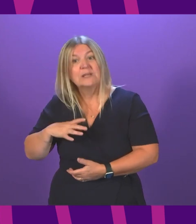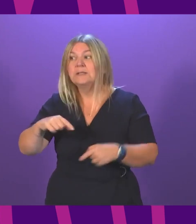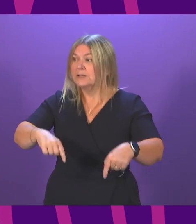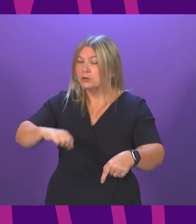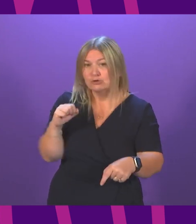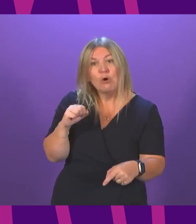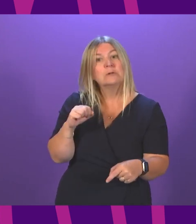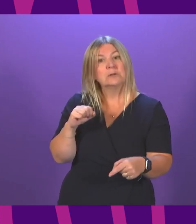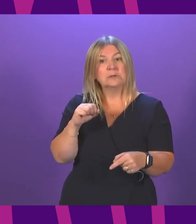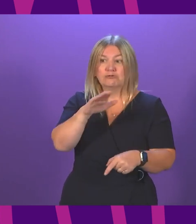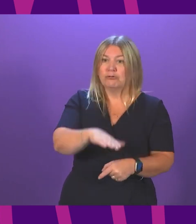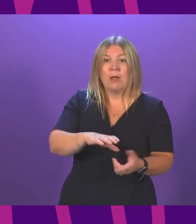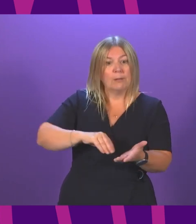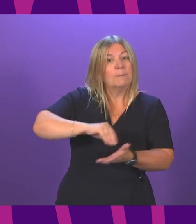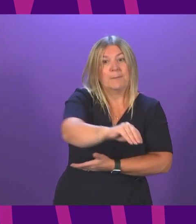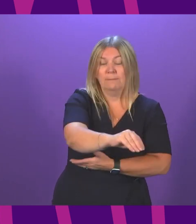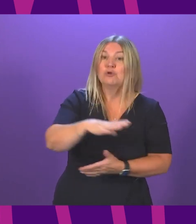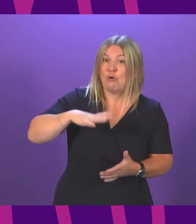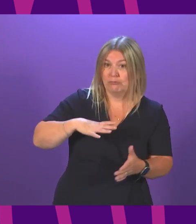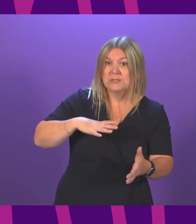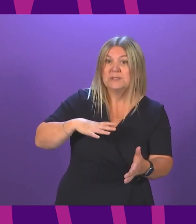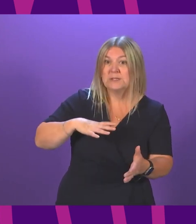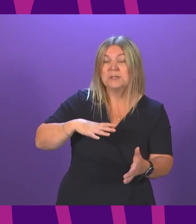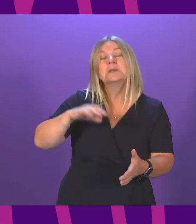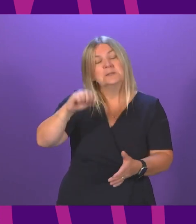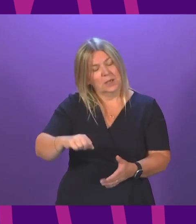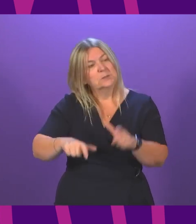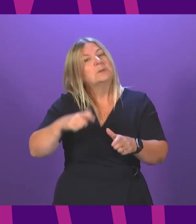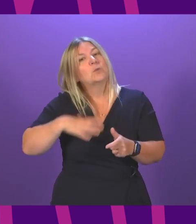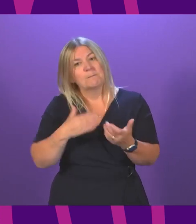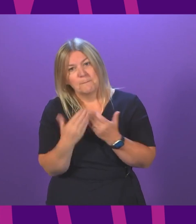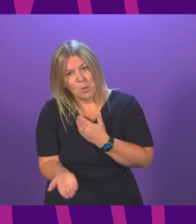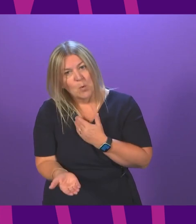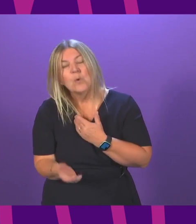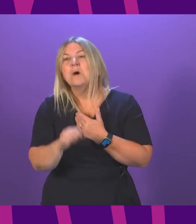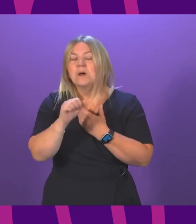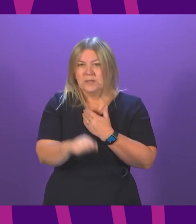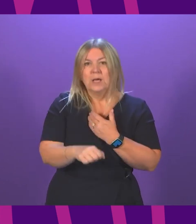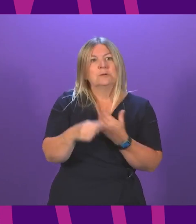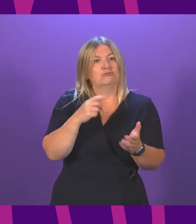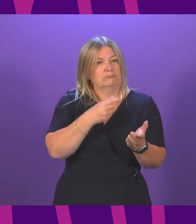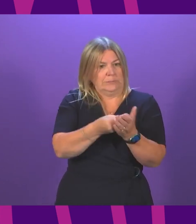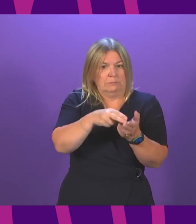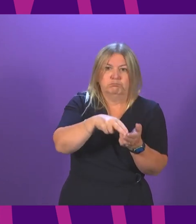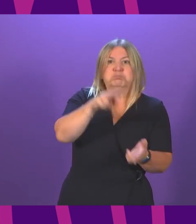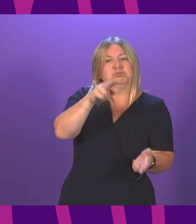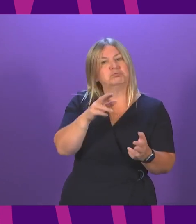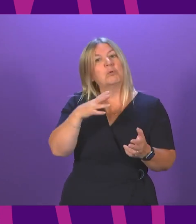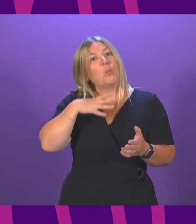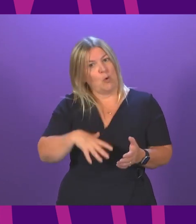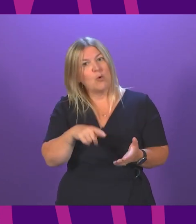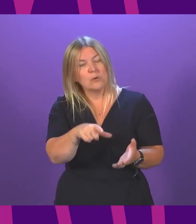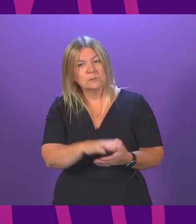the Scottish Child Payment and there is rightly calls for us to go further with that and to increase the value of the Child Payment which we are committed to doing.